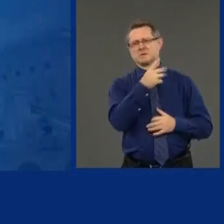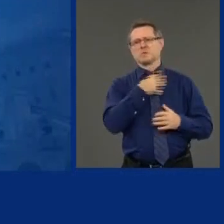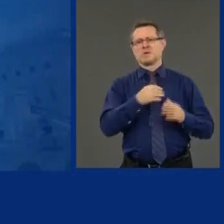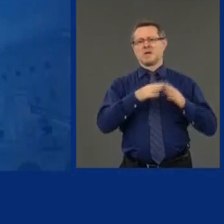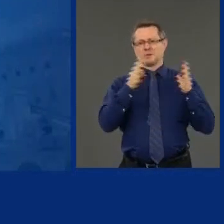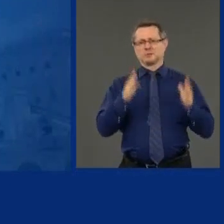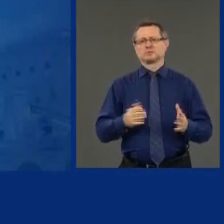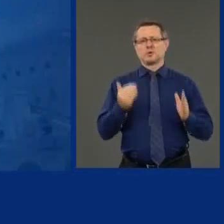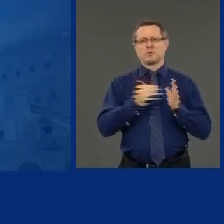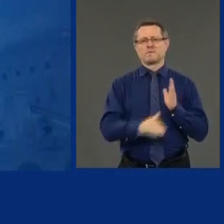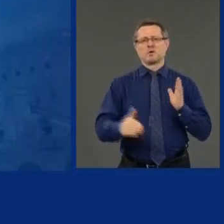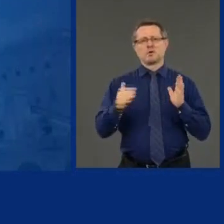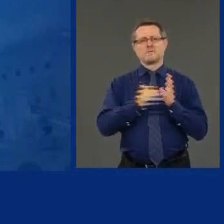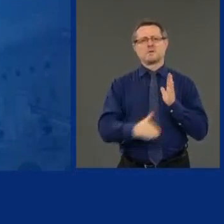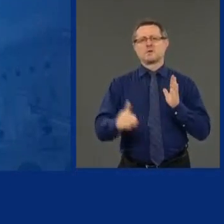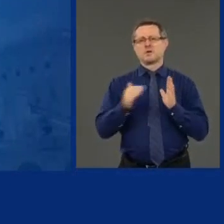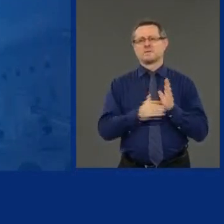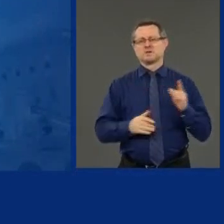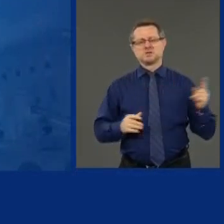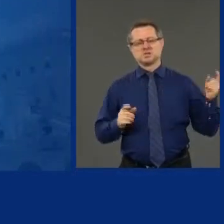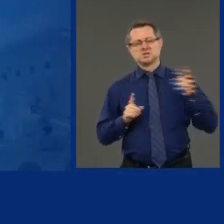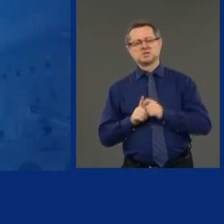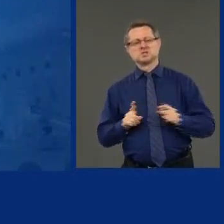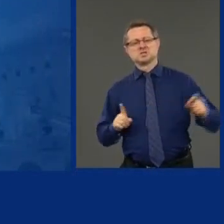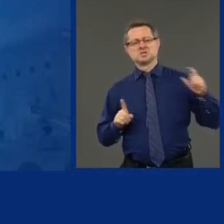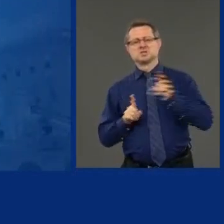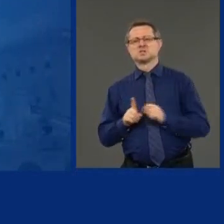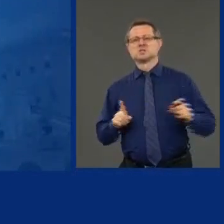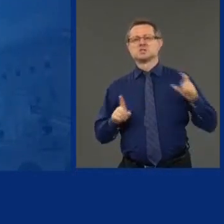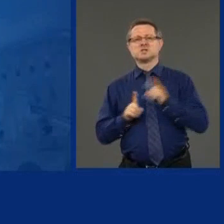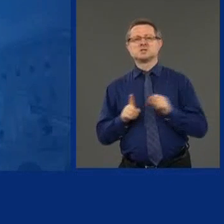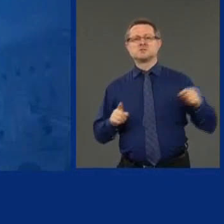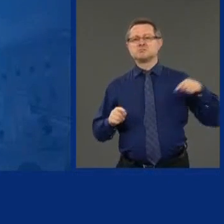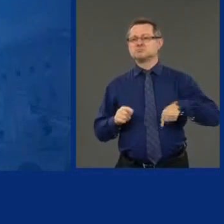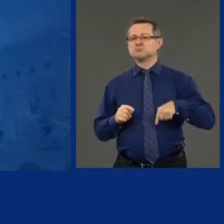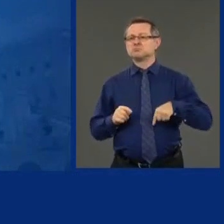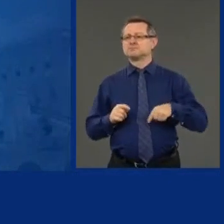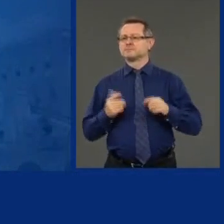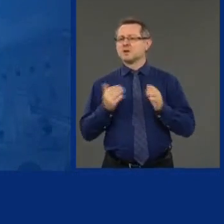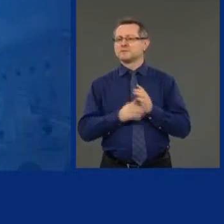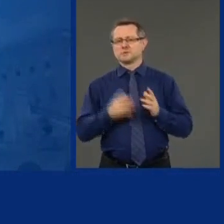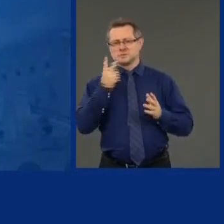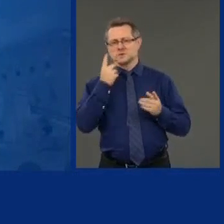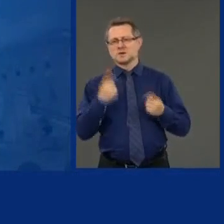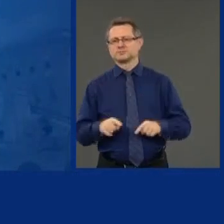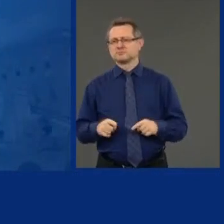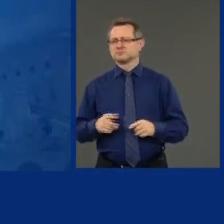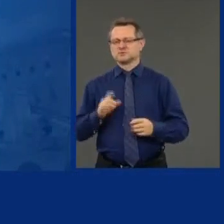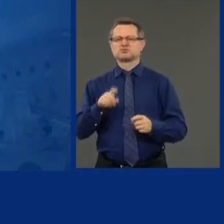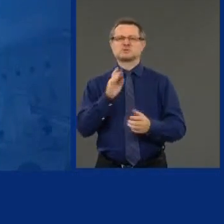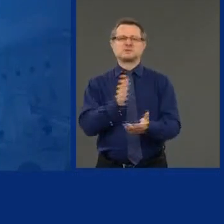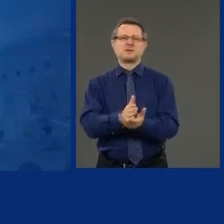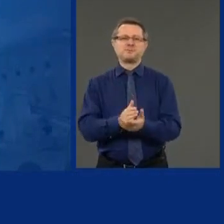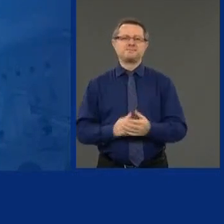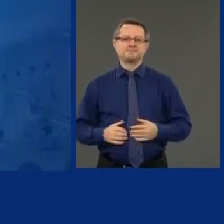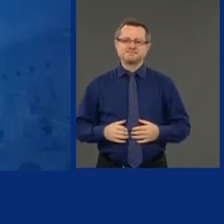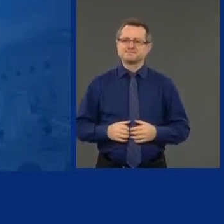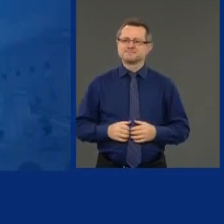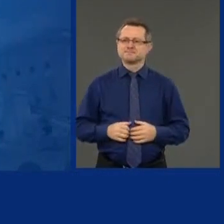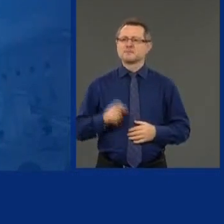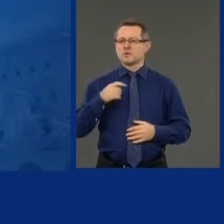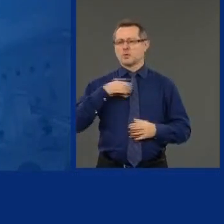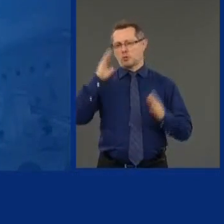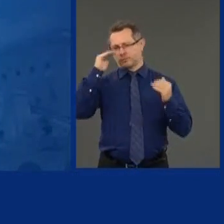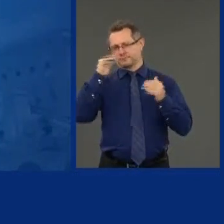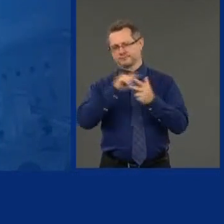this federal government. But it's emblematic. And it has to stop. And I hope they do their